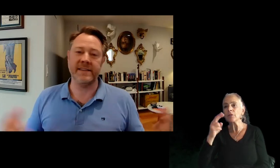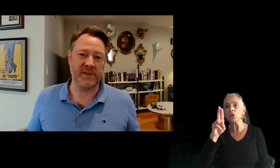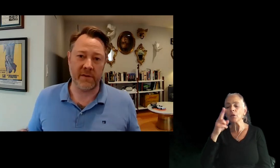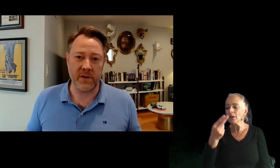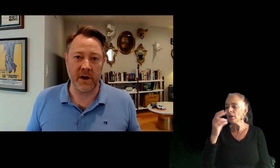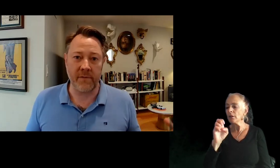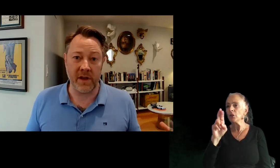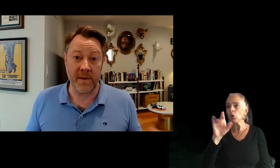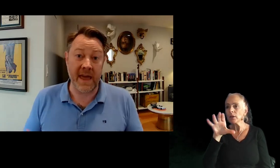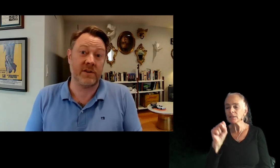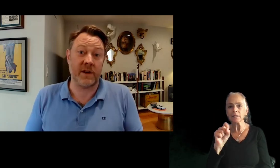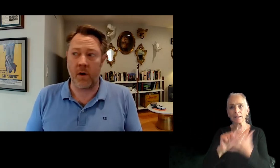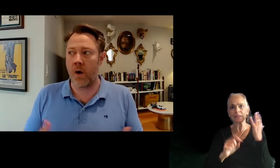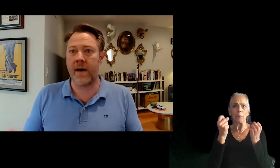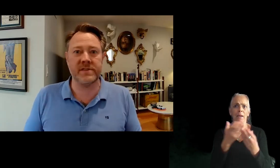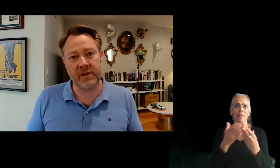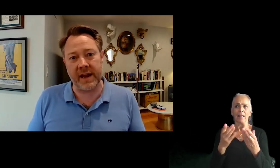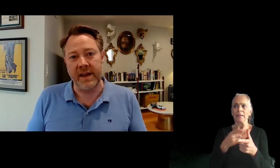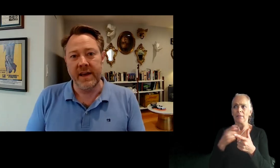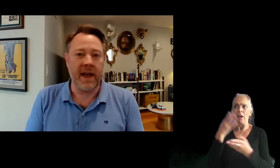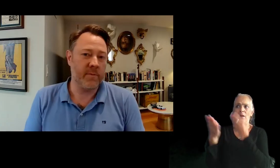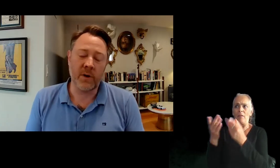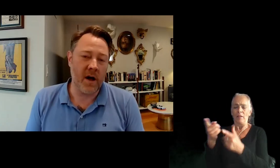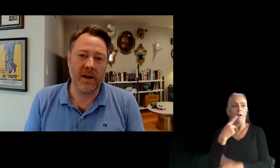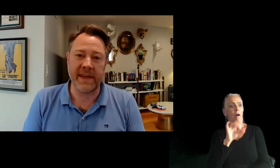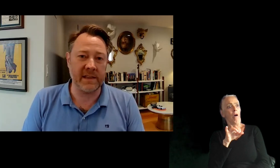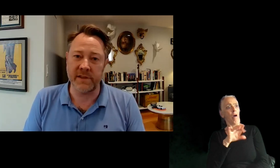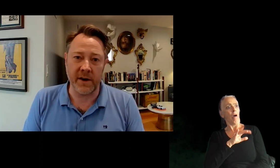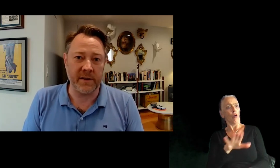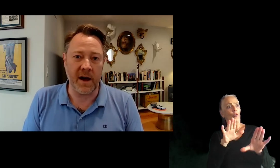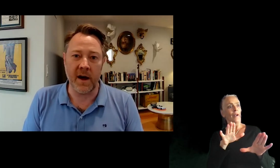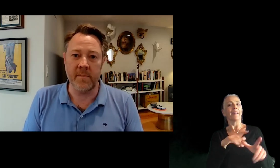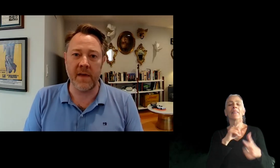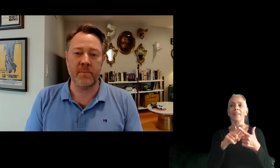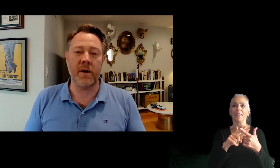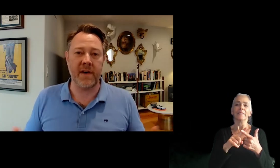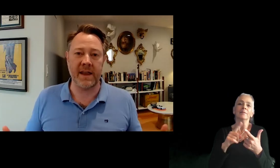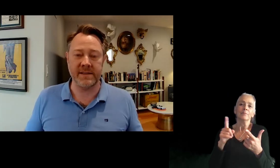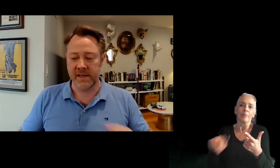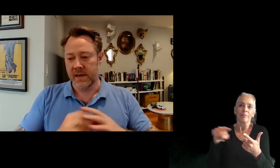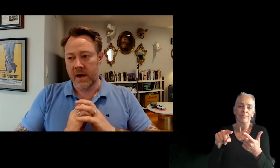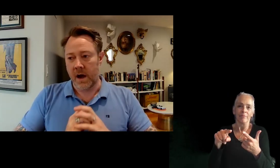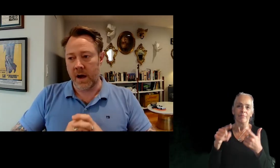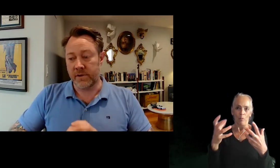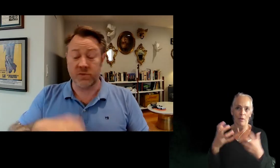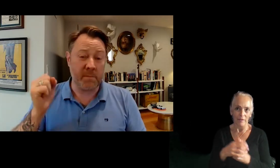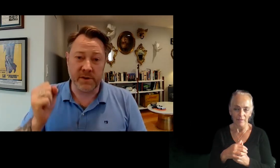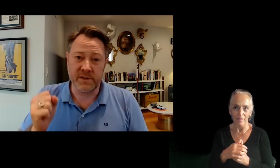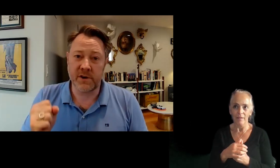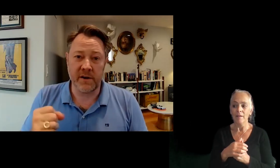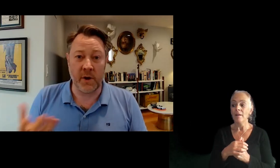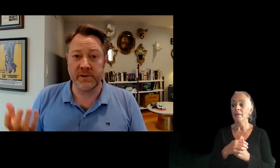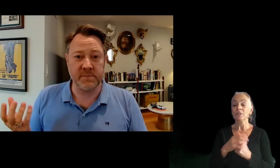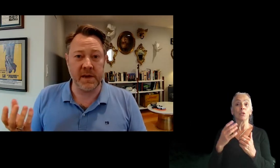all kinds of stuff that you can offer them. And they start to go, Oh wow, this is great. And before long, they can't live without it. Um, and then part of that is, um, it's just